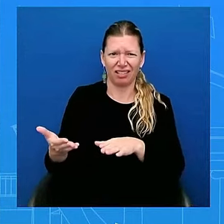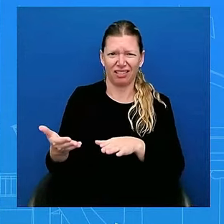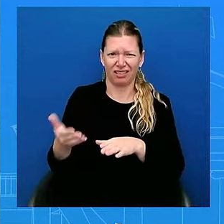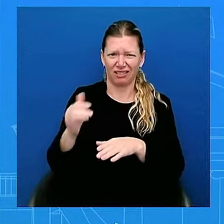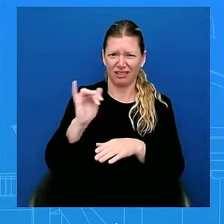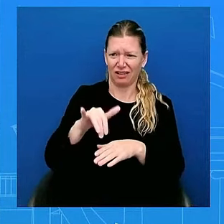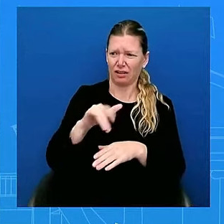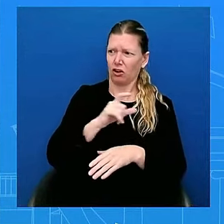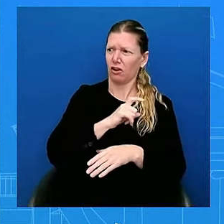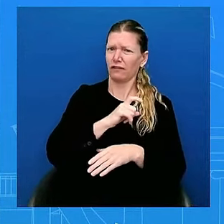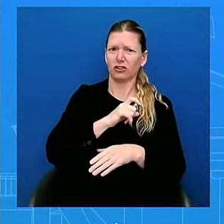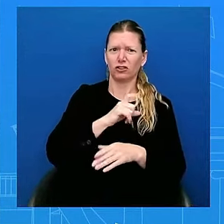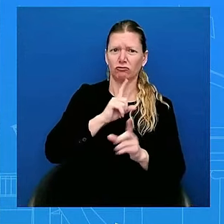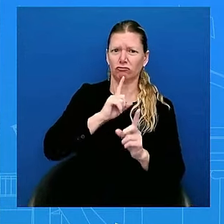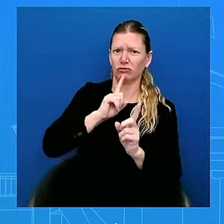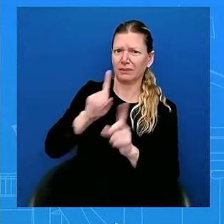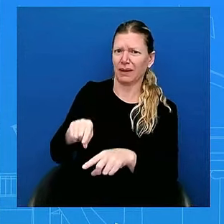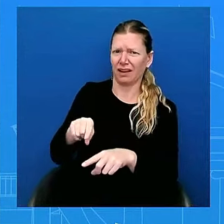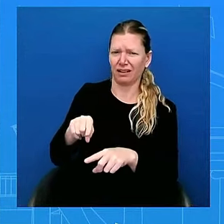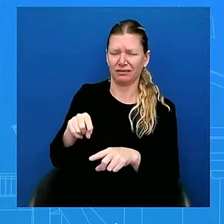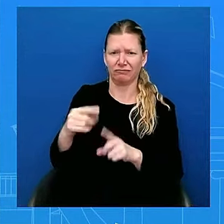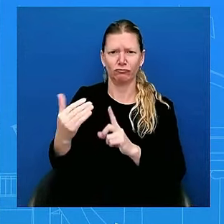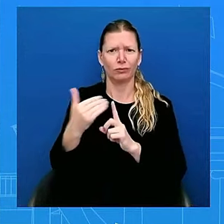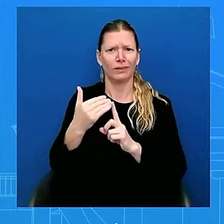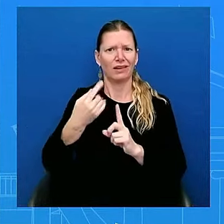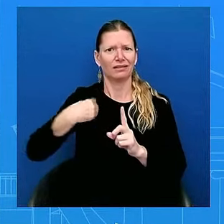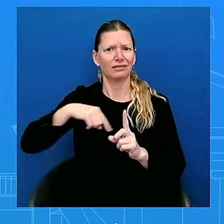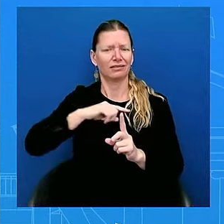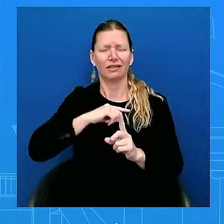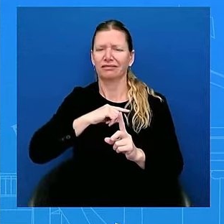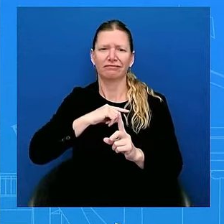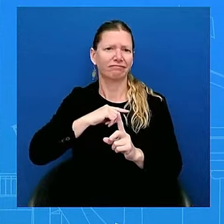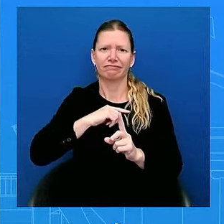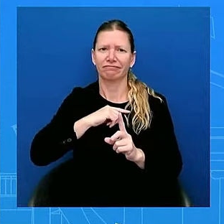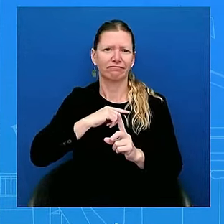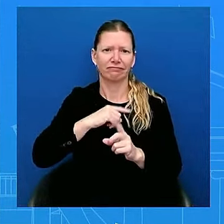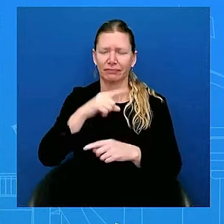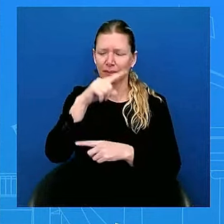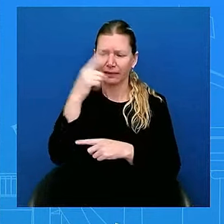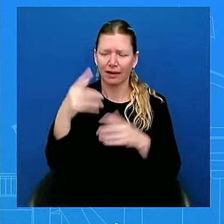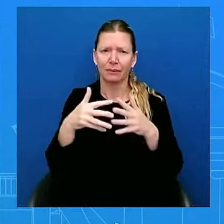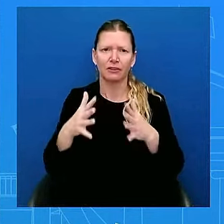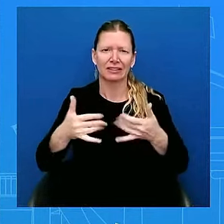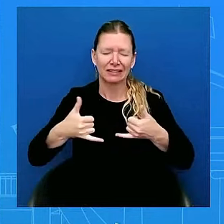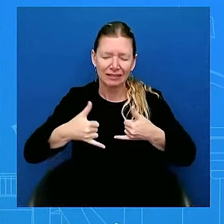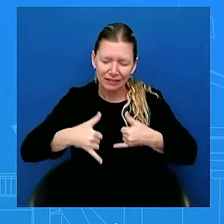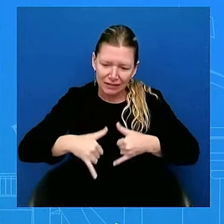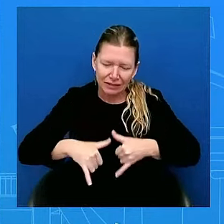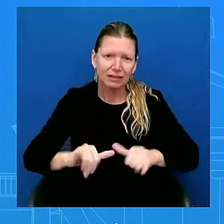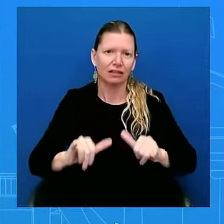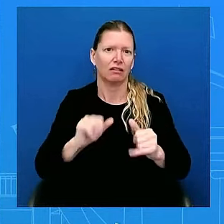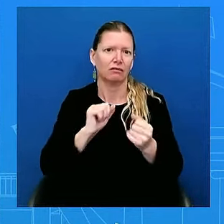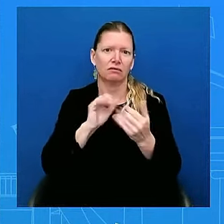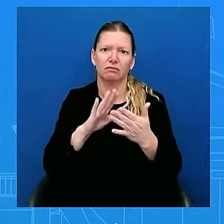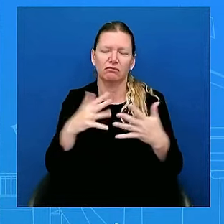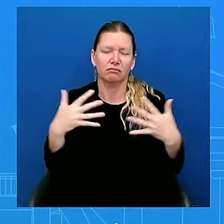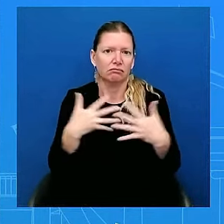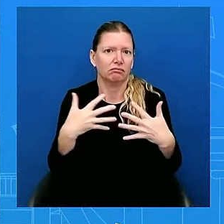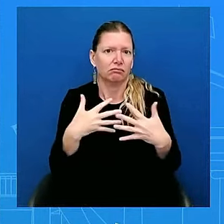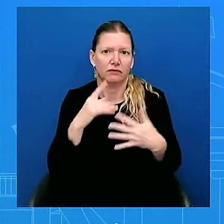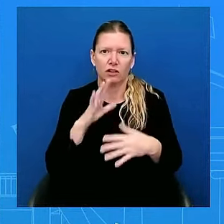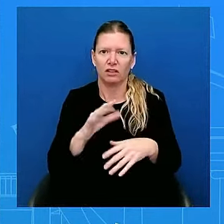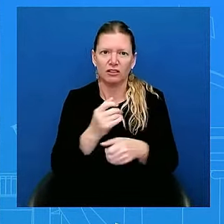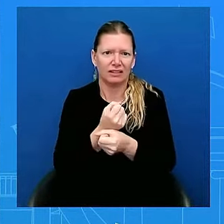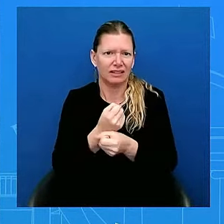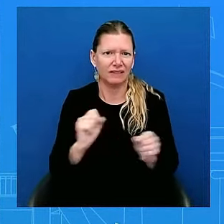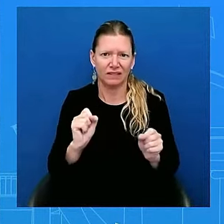us that all too often, Black Americans face fears for their safety in ways that many Americans do not.